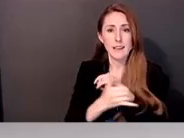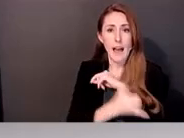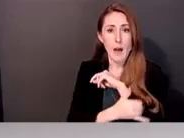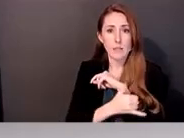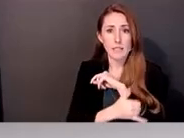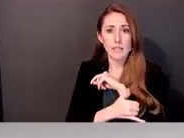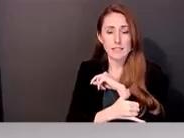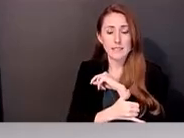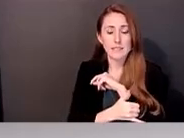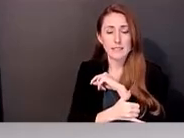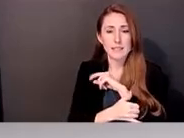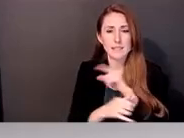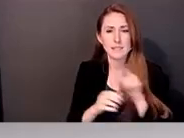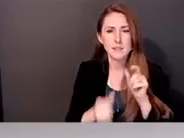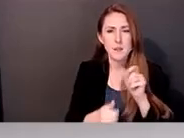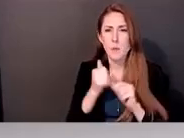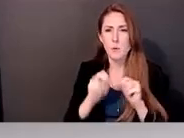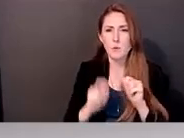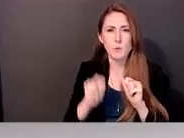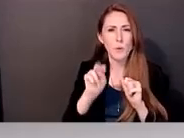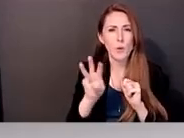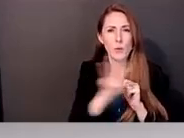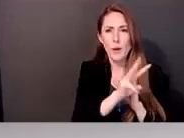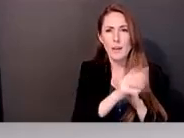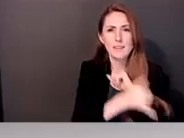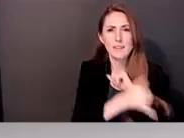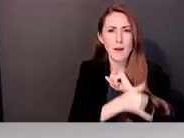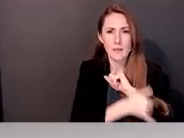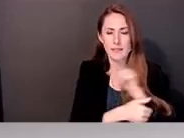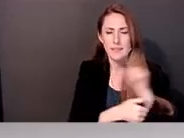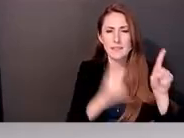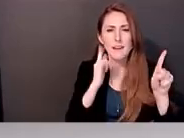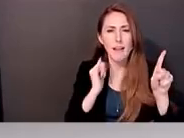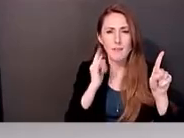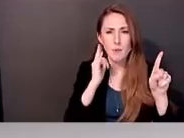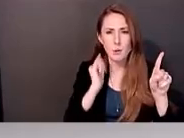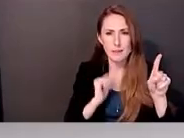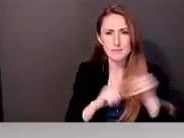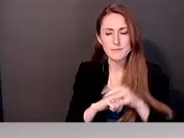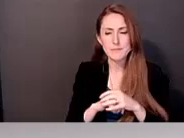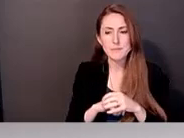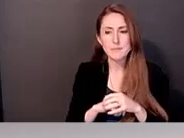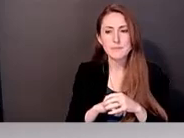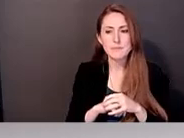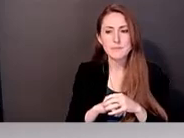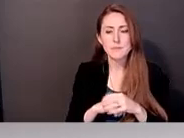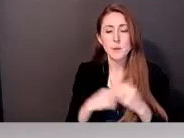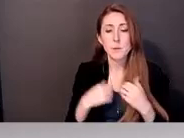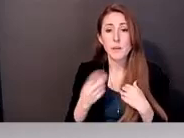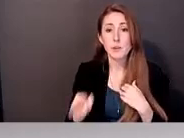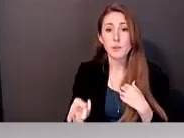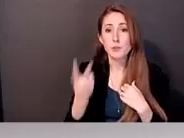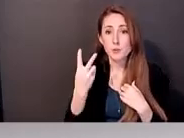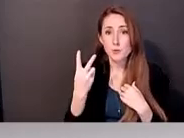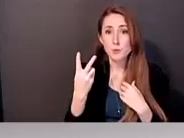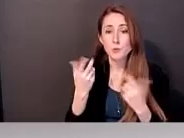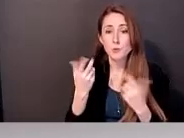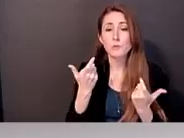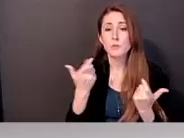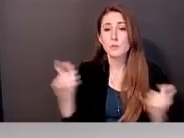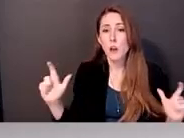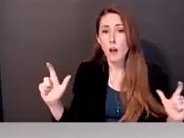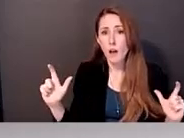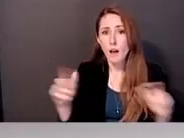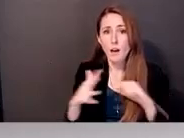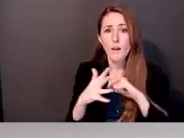northwestern county in California, um, we have two large farming sectors